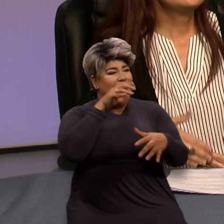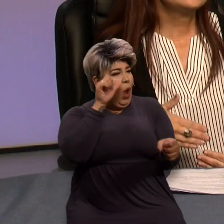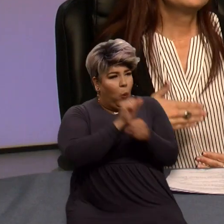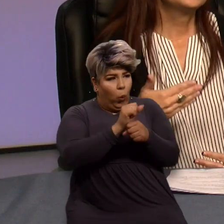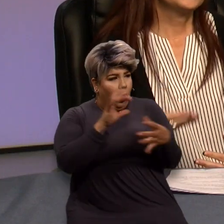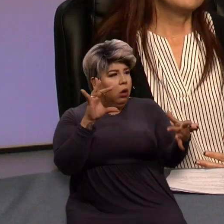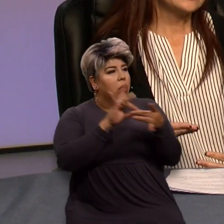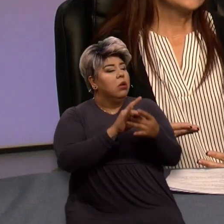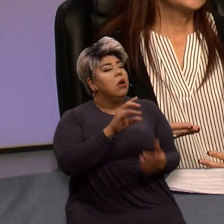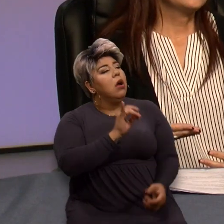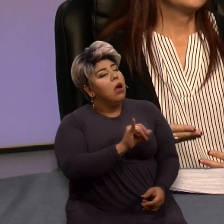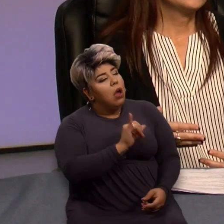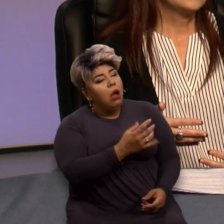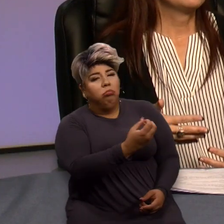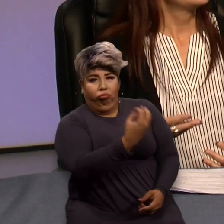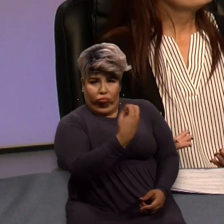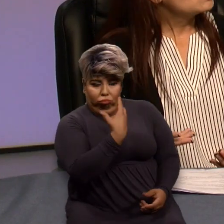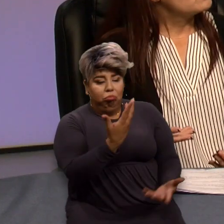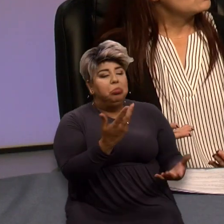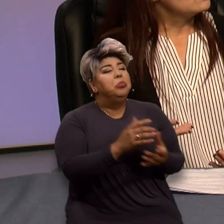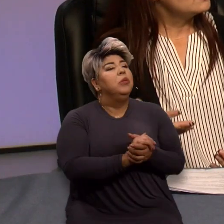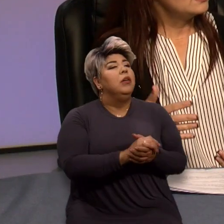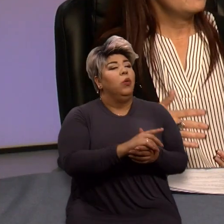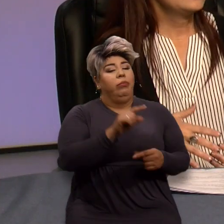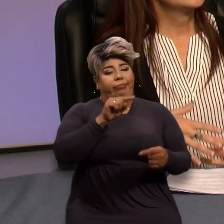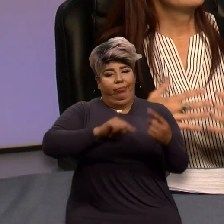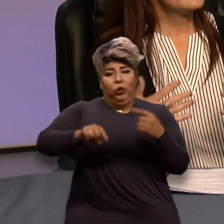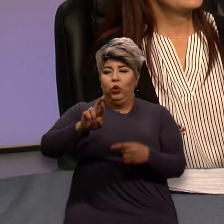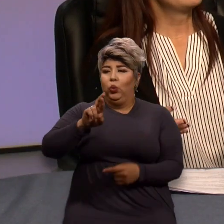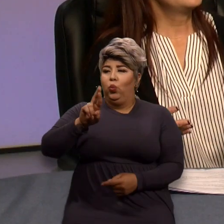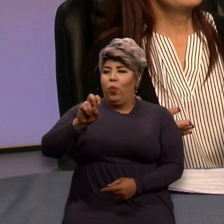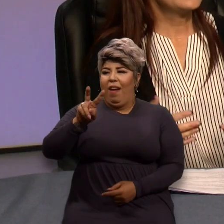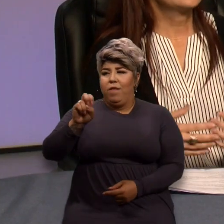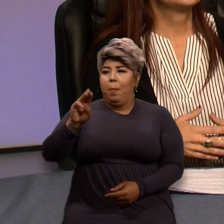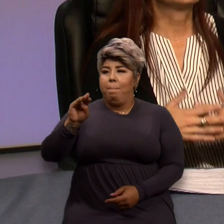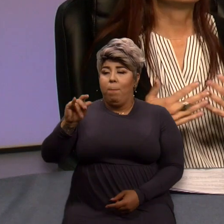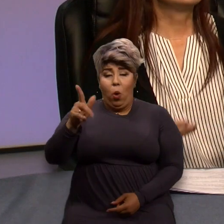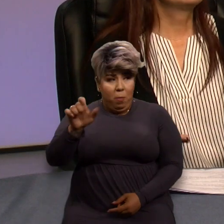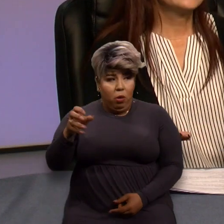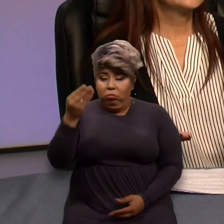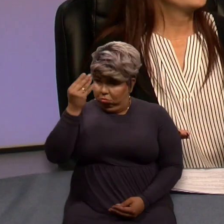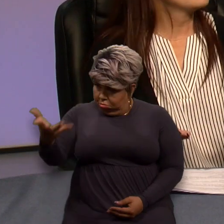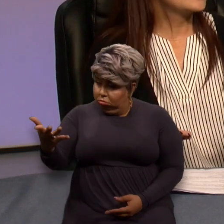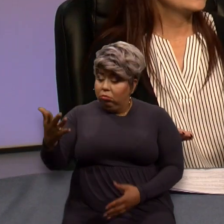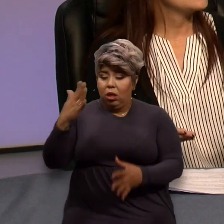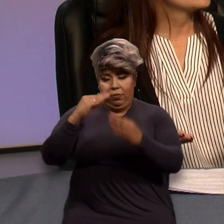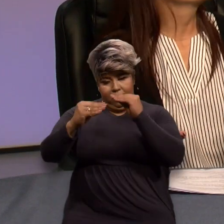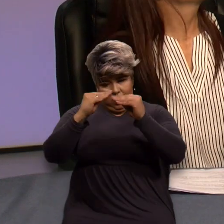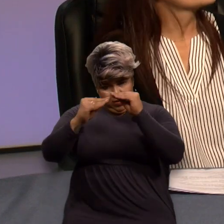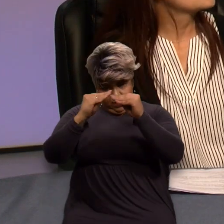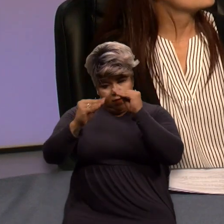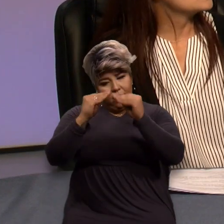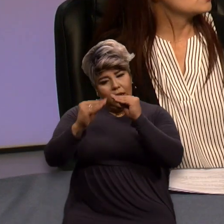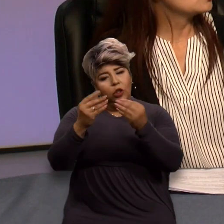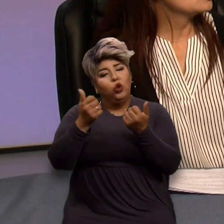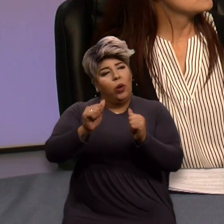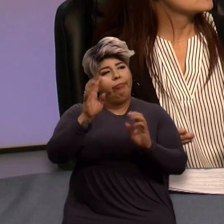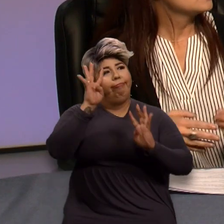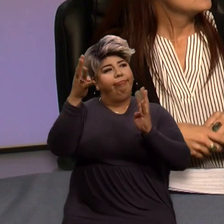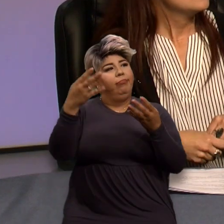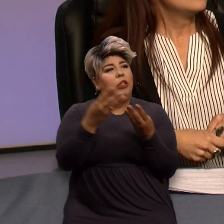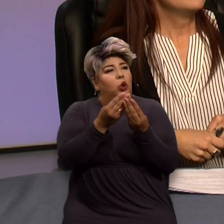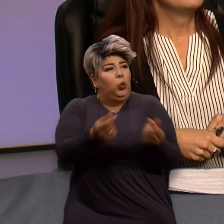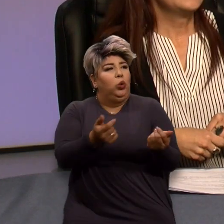So we were able to go back to Rave Mobile and give them that feedback, and they're already creating solutions to these